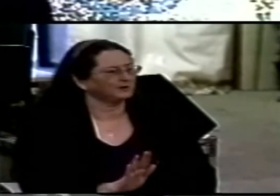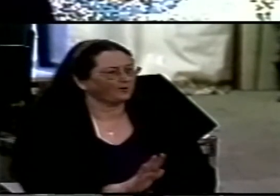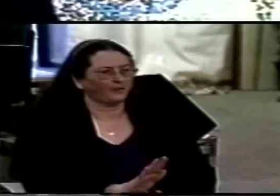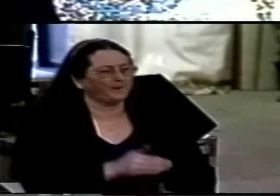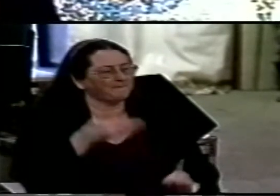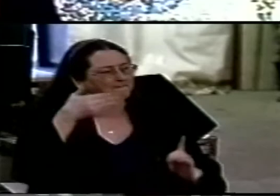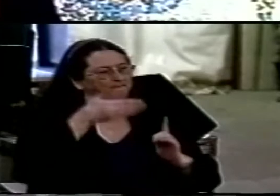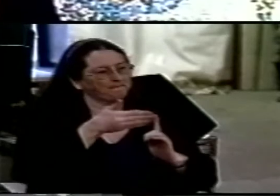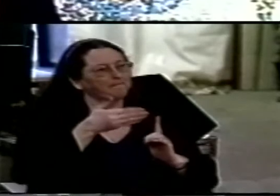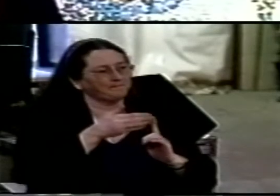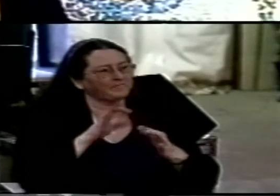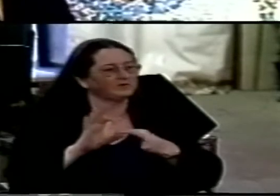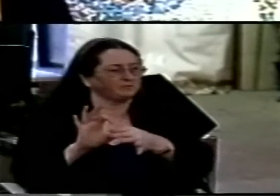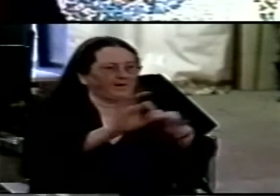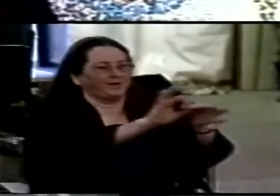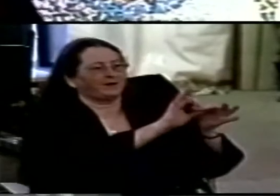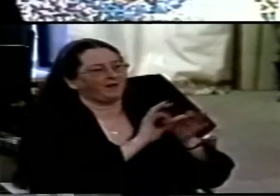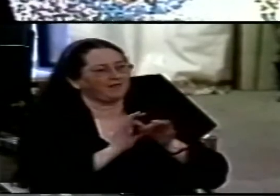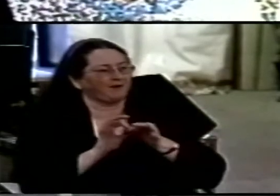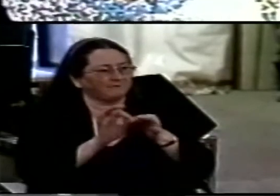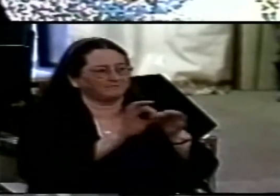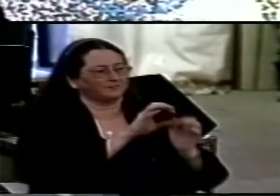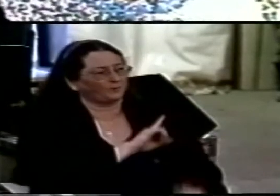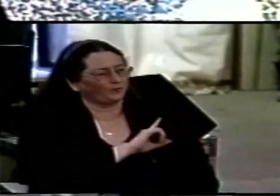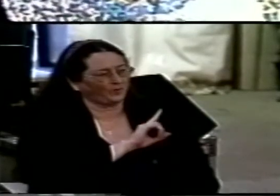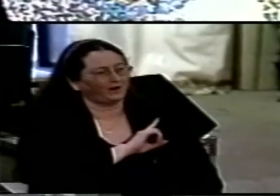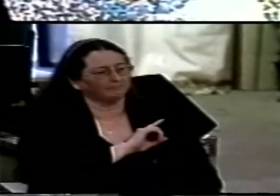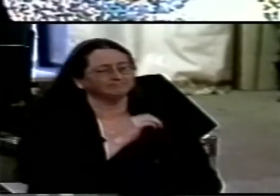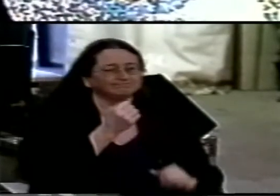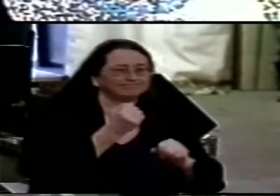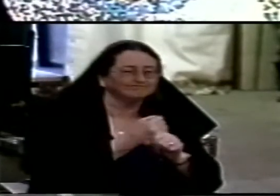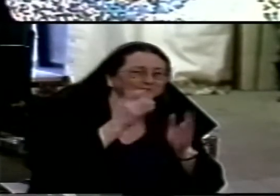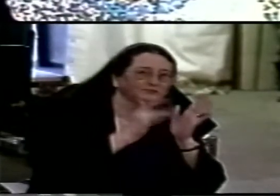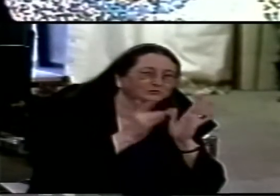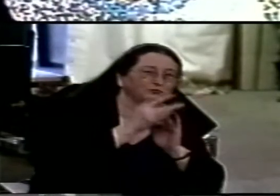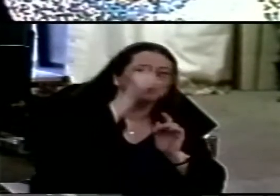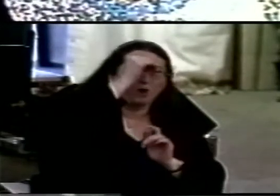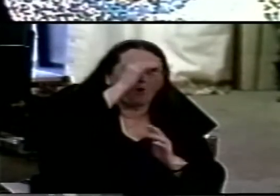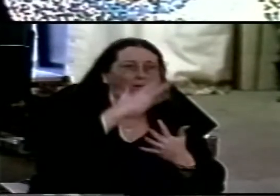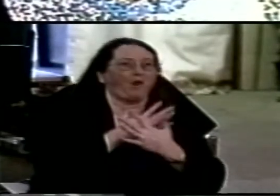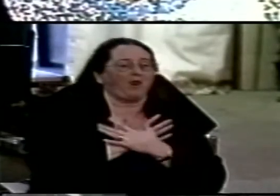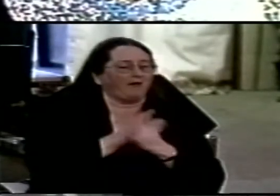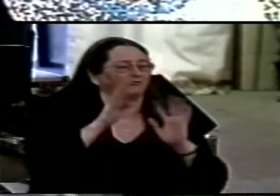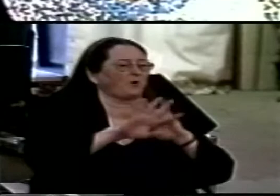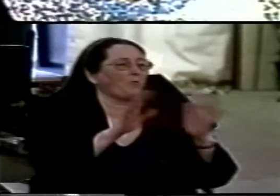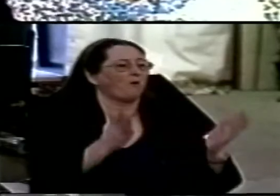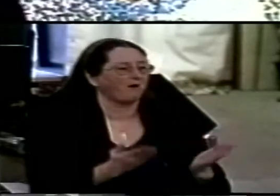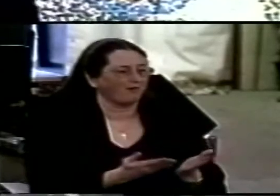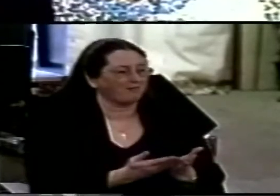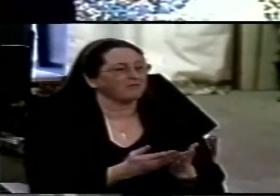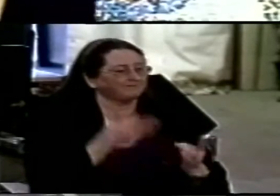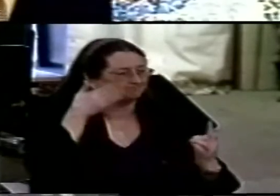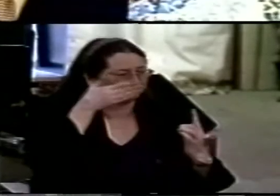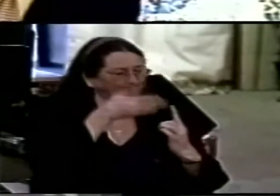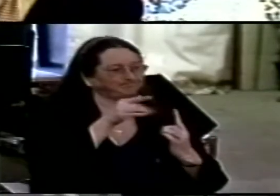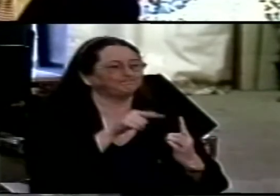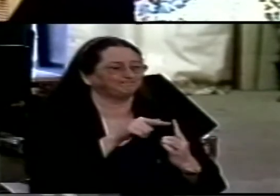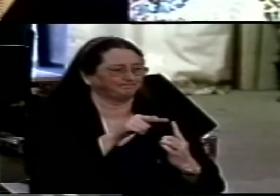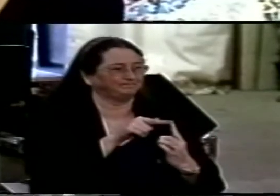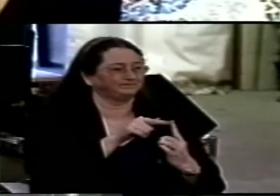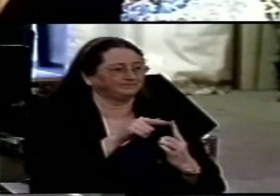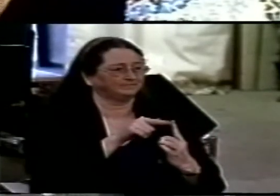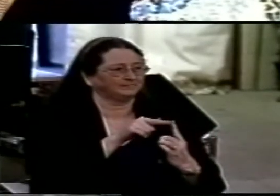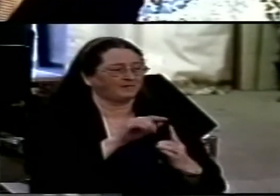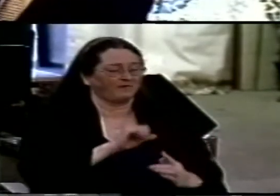for purpose to make Jesus known and loved and he is calling us for another great